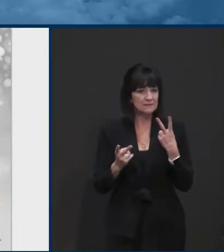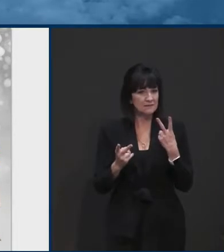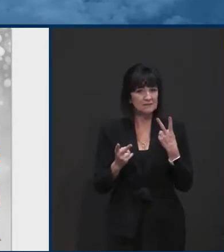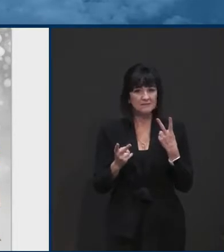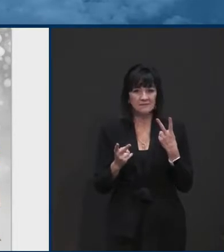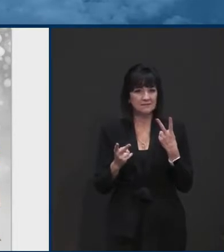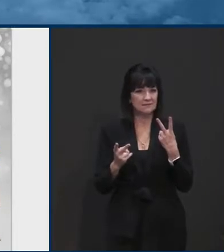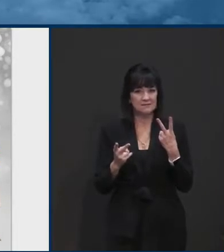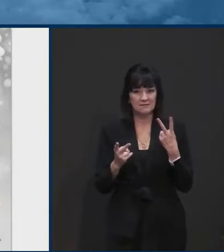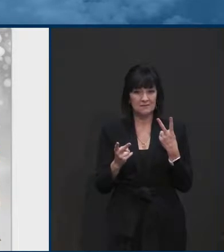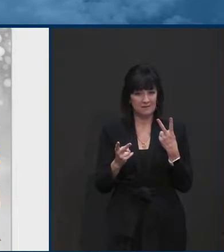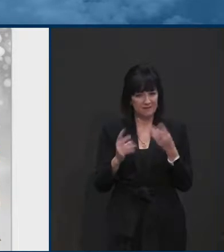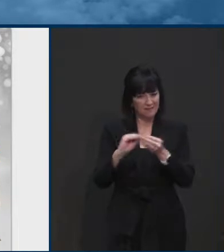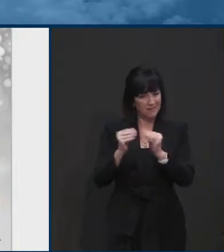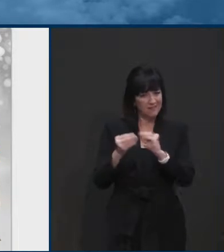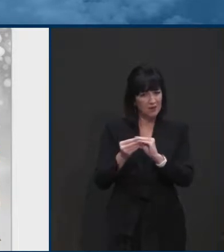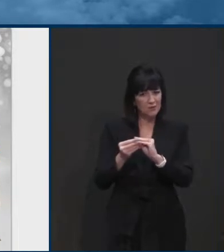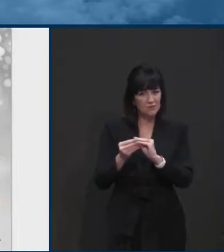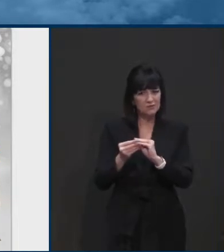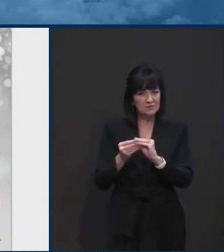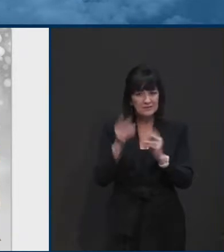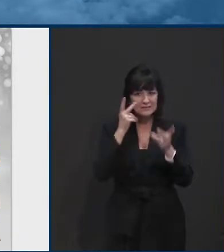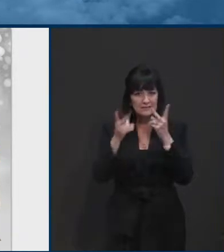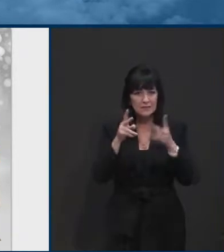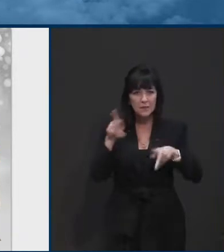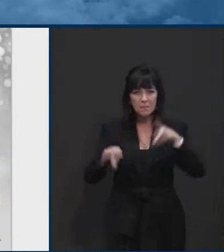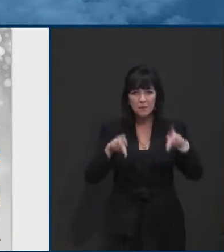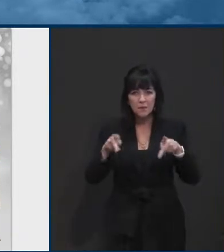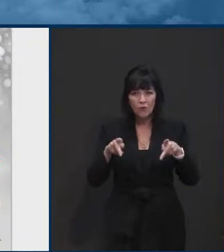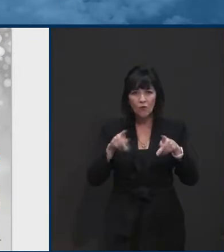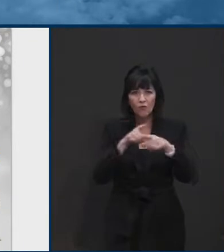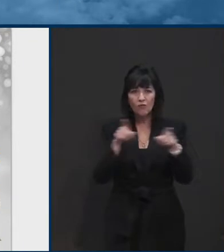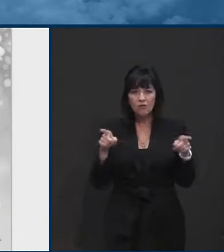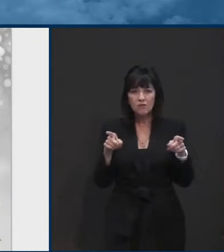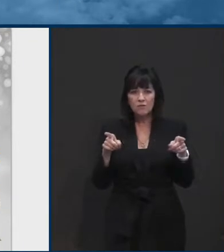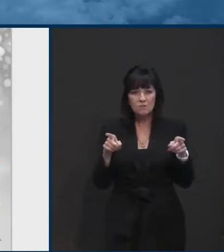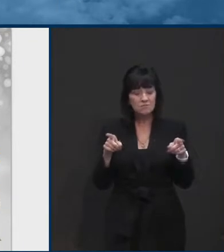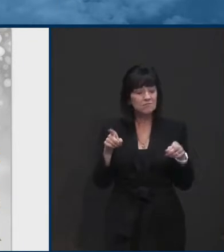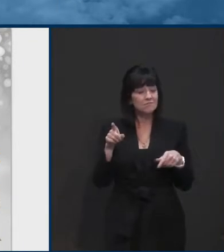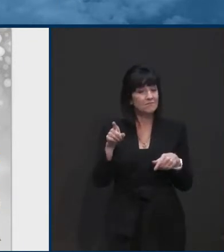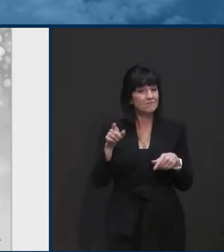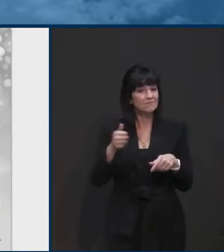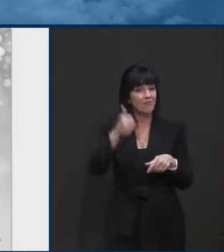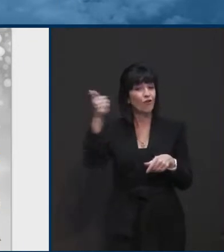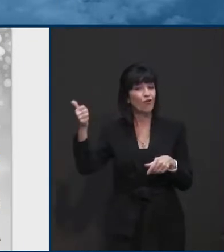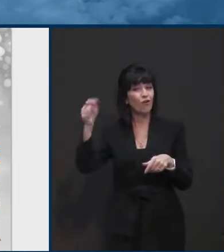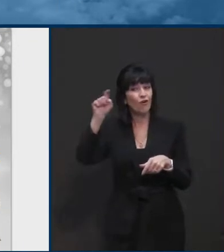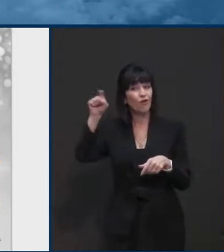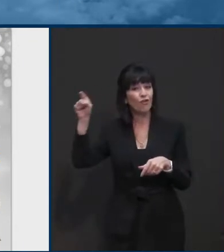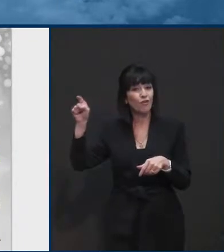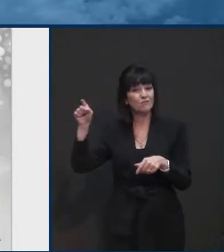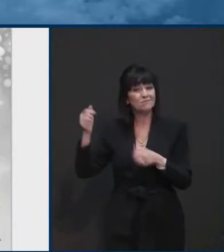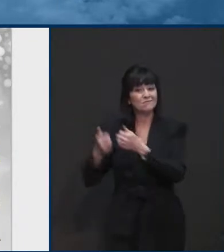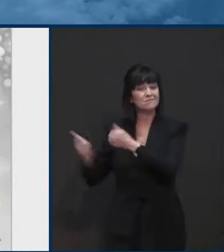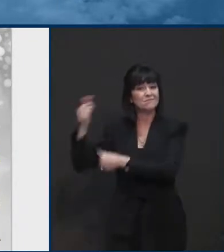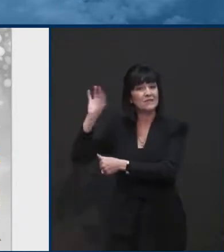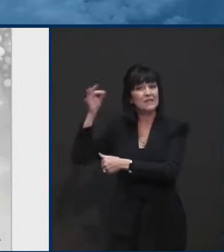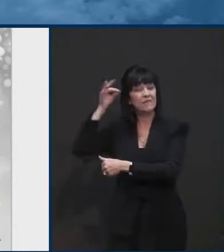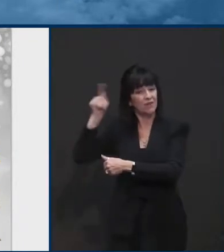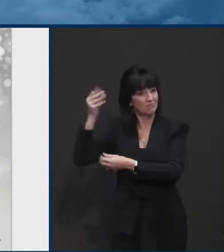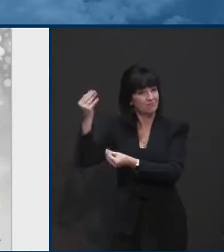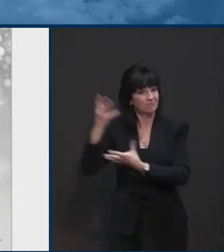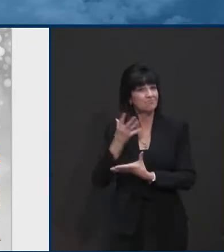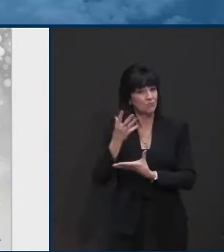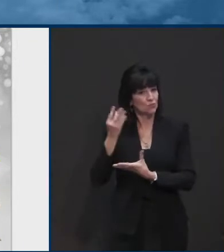cases, the public of health officials warned us that this kind of a surge might occur